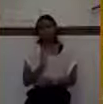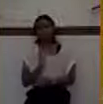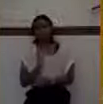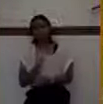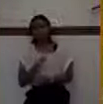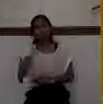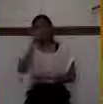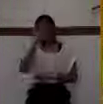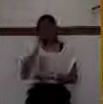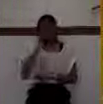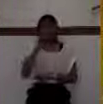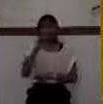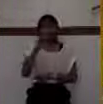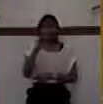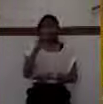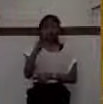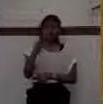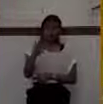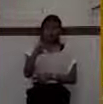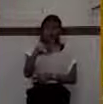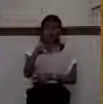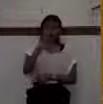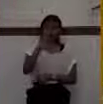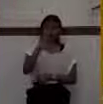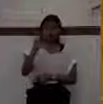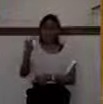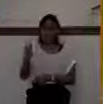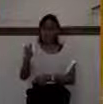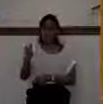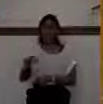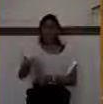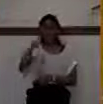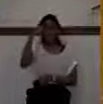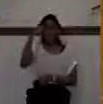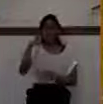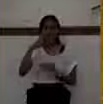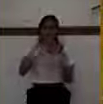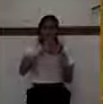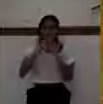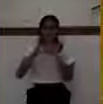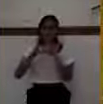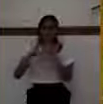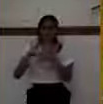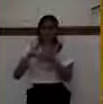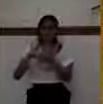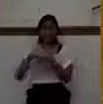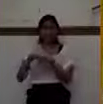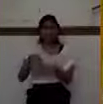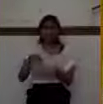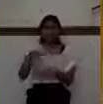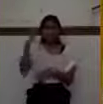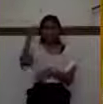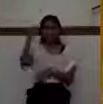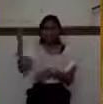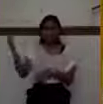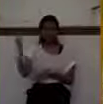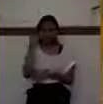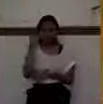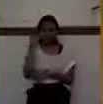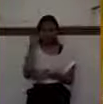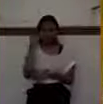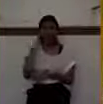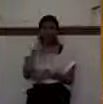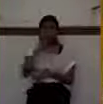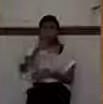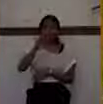1988, the Summer Olympics in Seoul, Korea, there was a unique thing that took place. Ben Johnson of Canada won the